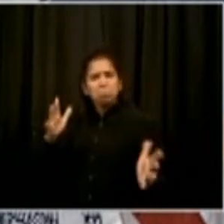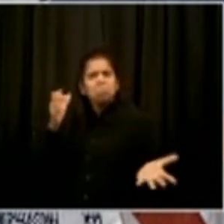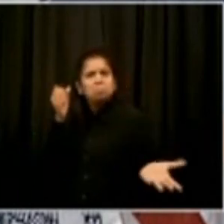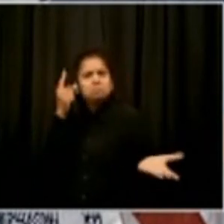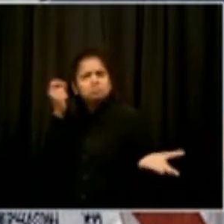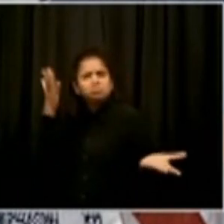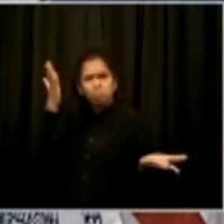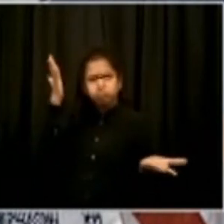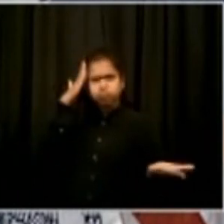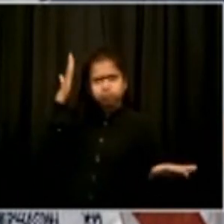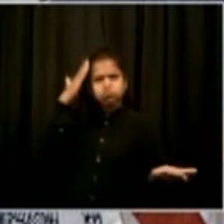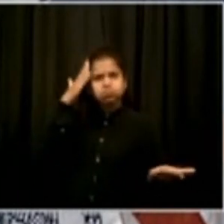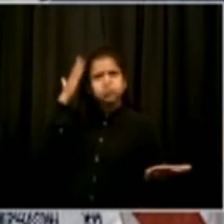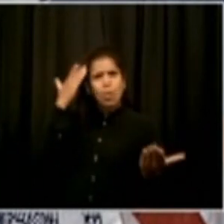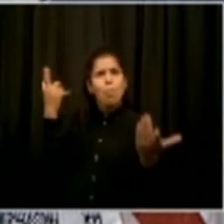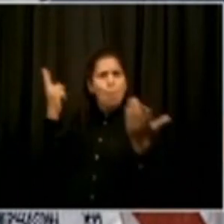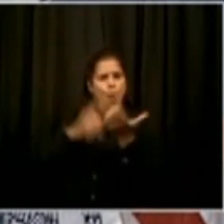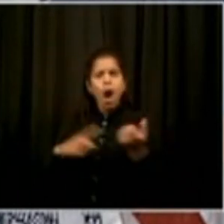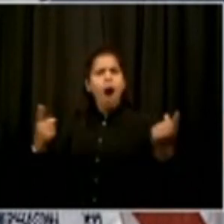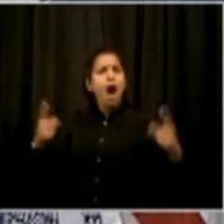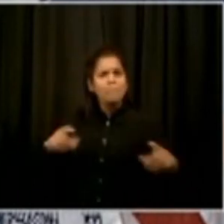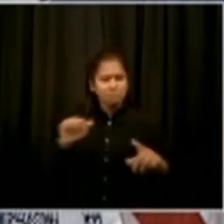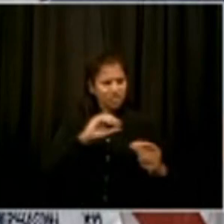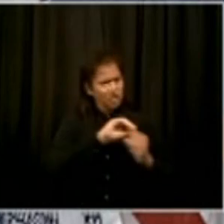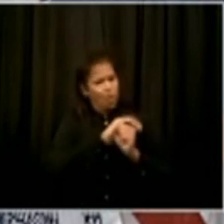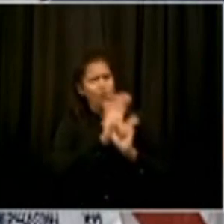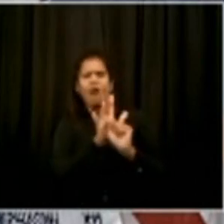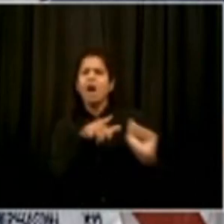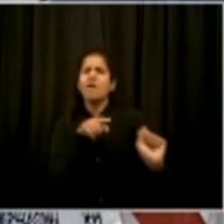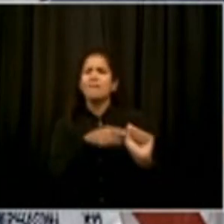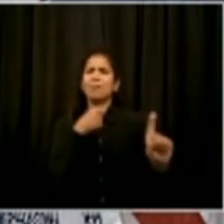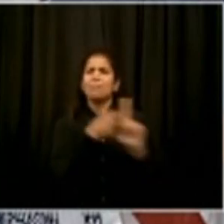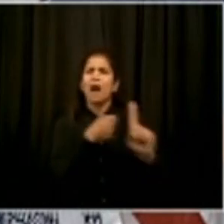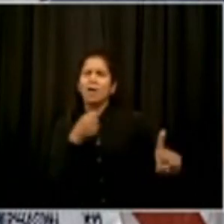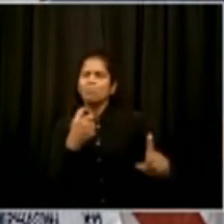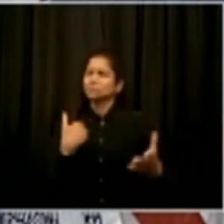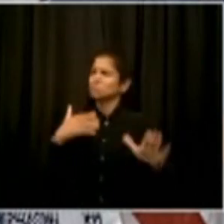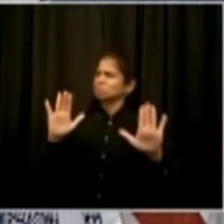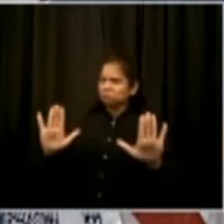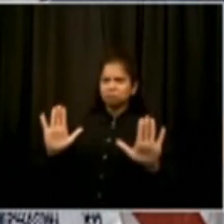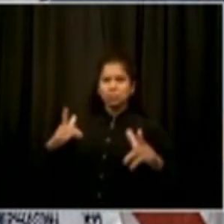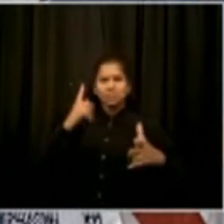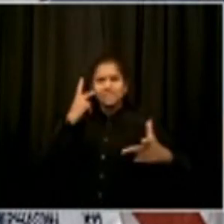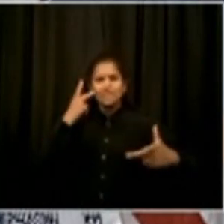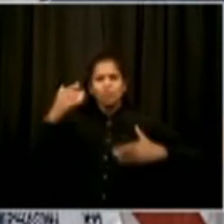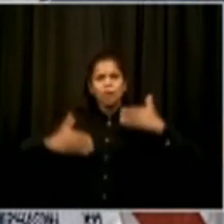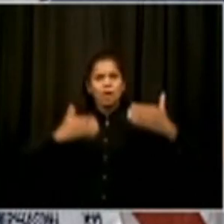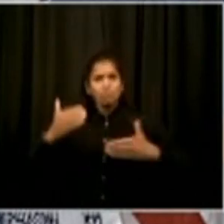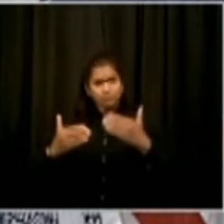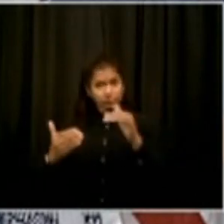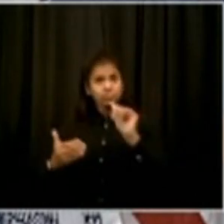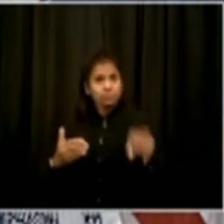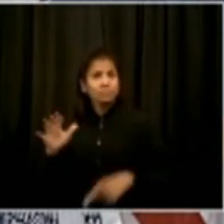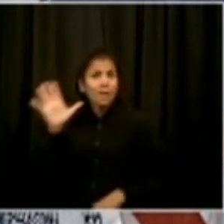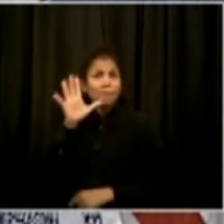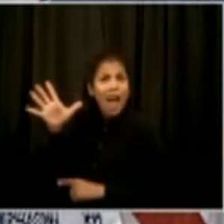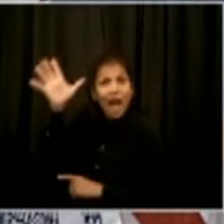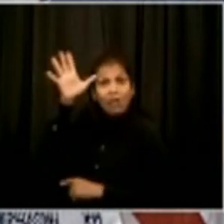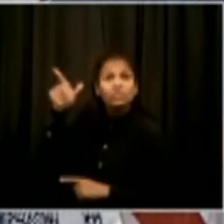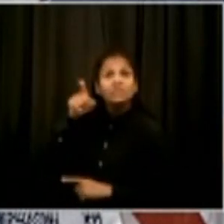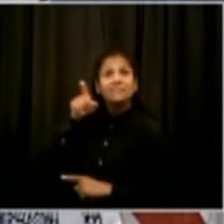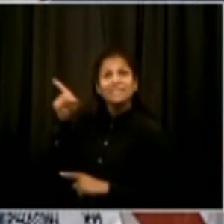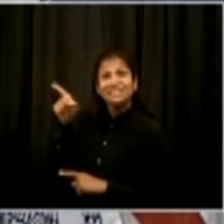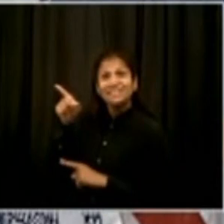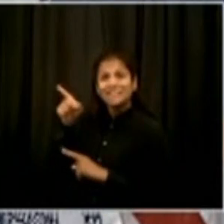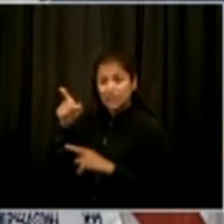People have until the end of the day to indicate if they want to go with all remote from the beginning. We'll talk about that Monday. We'll give an